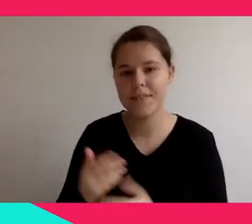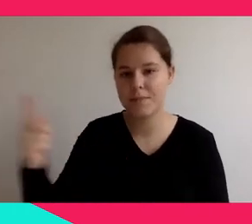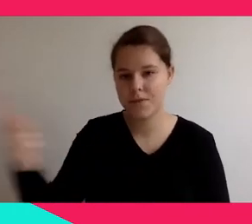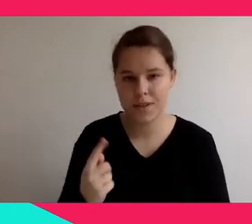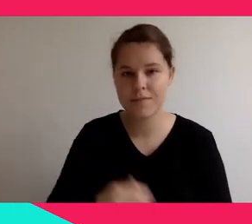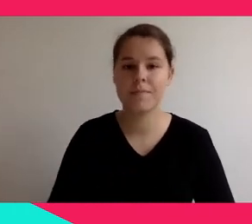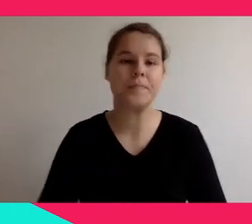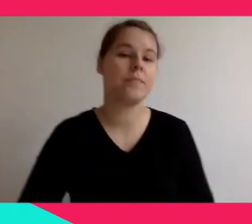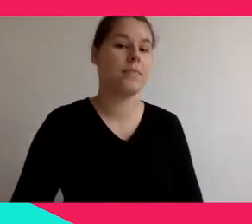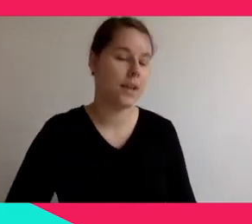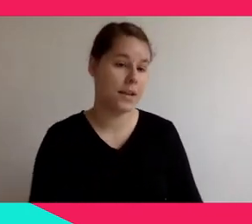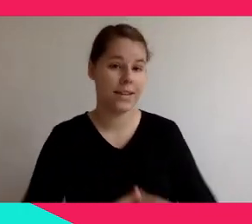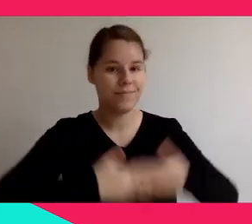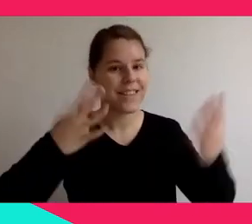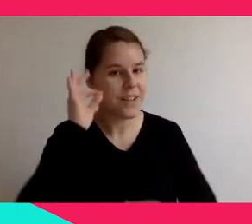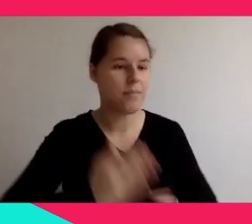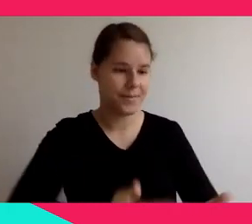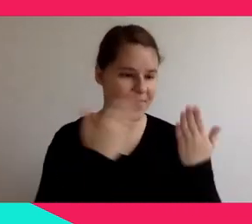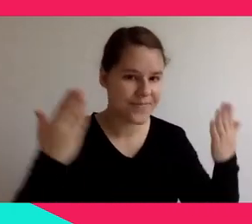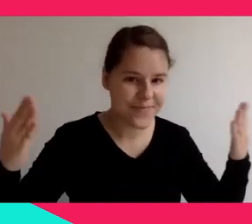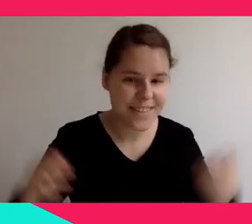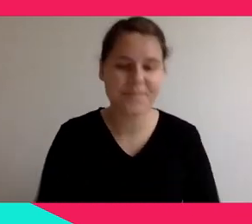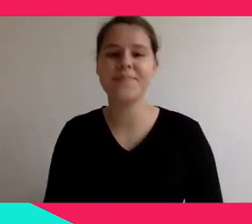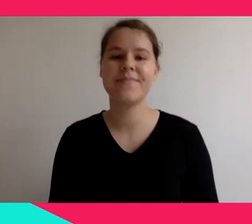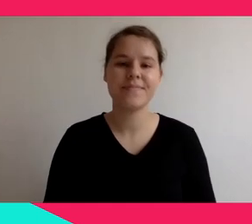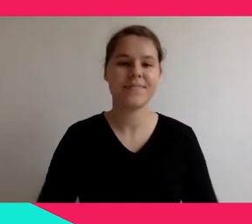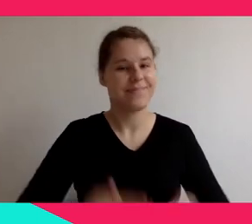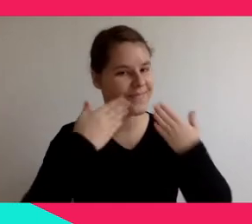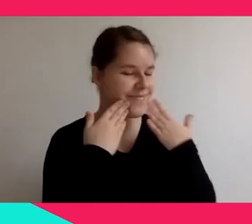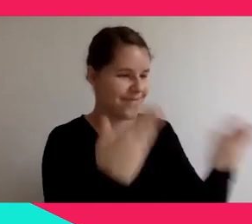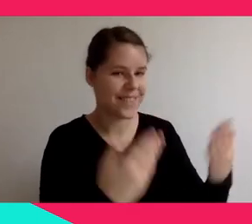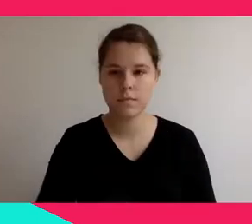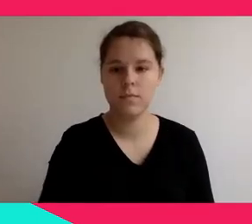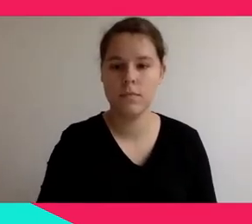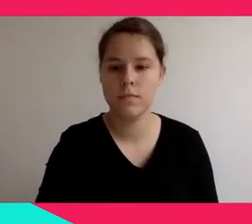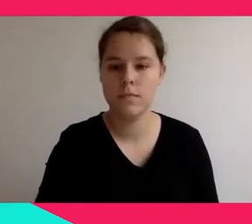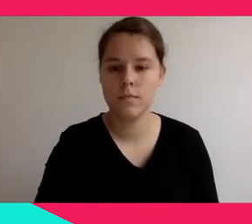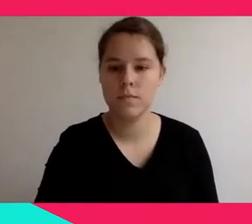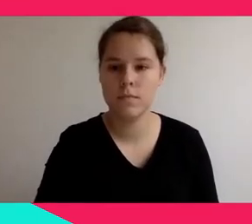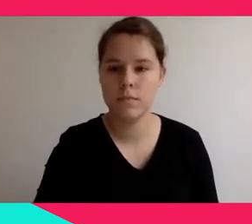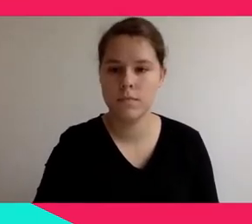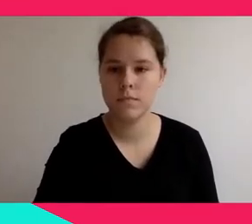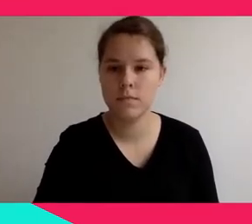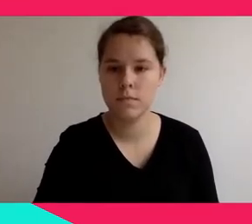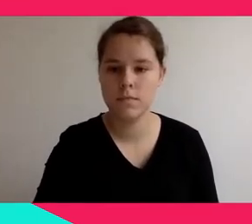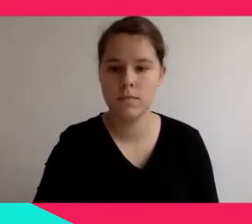Alexandra and thank you everyone for the invitation to participate in this event. So I'll try this